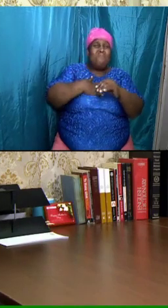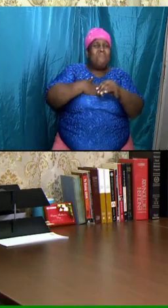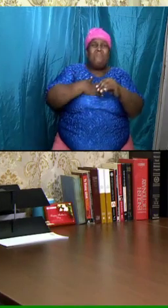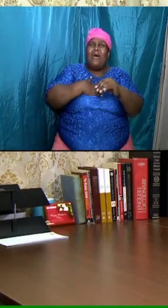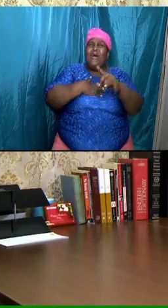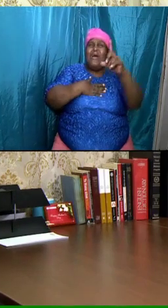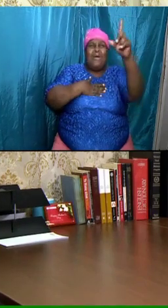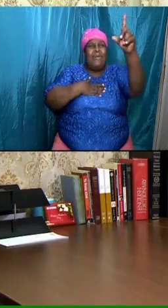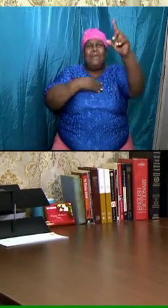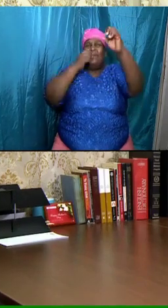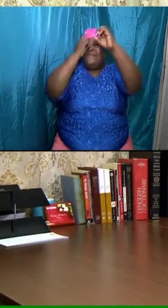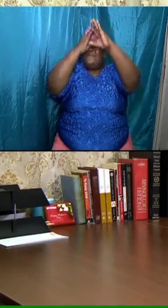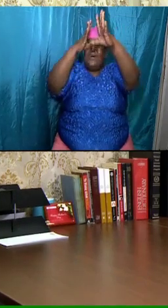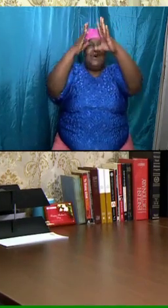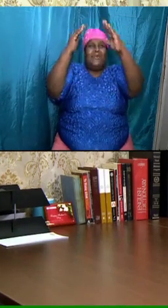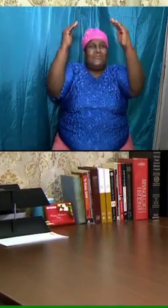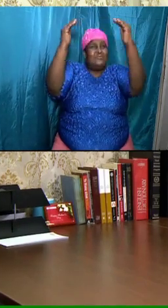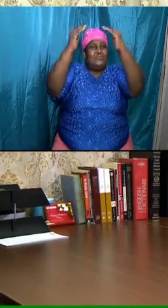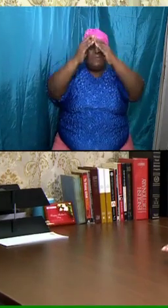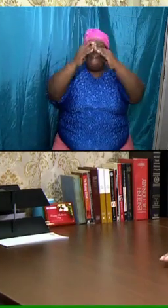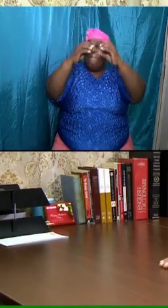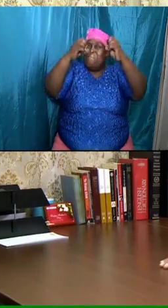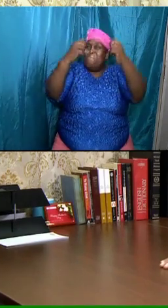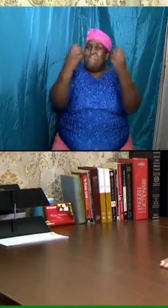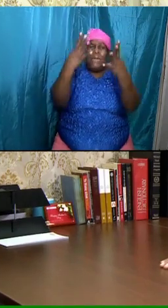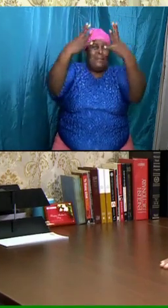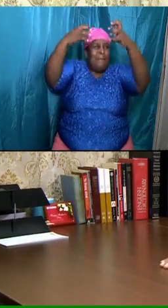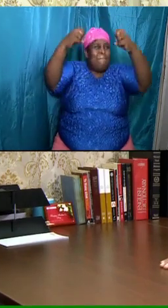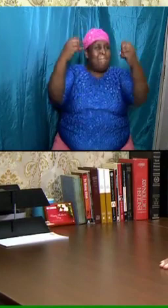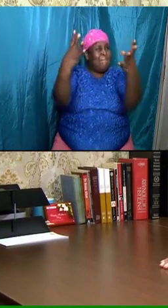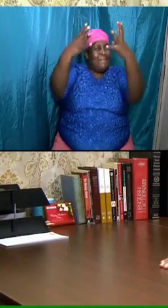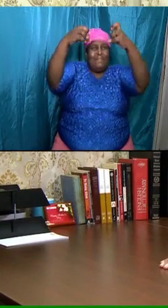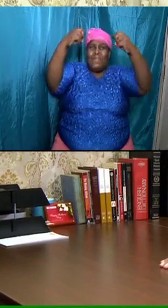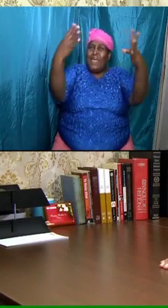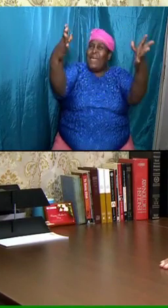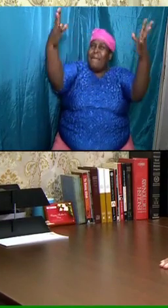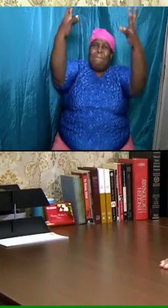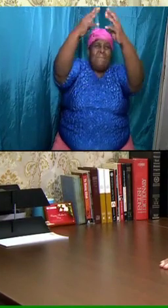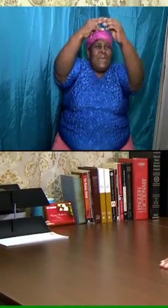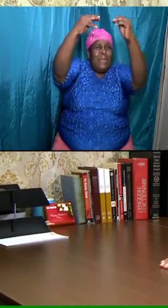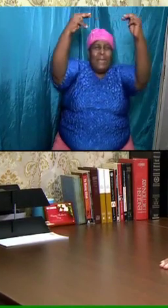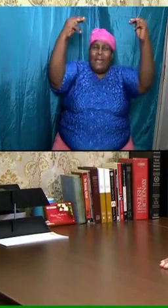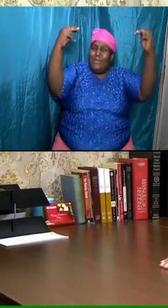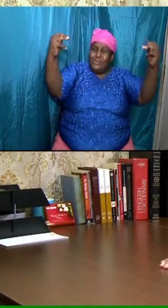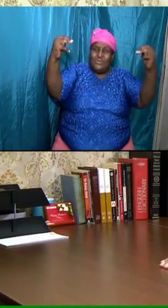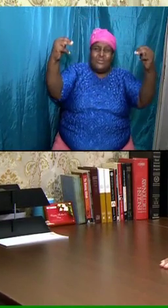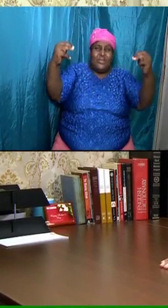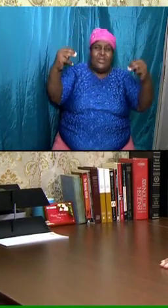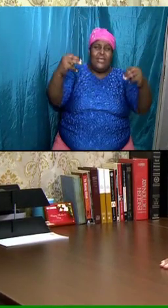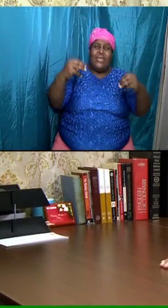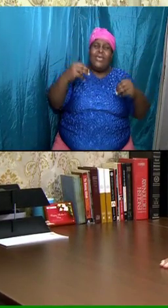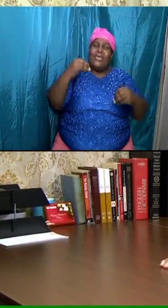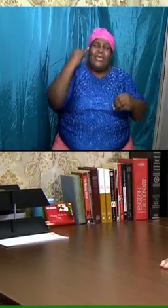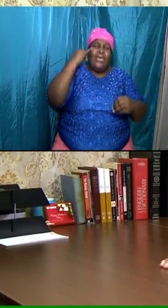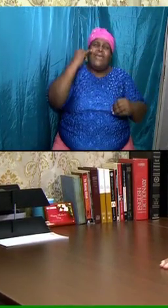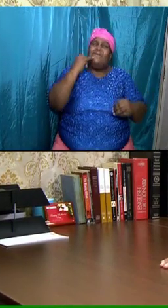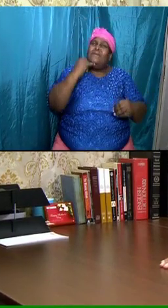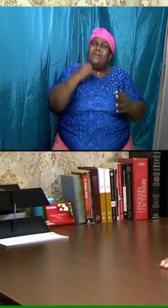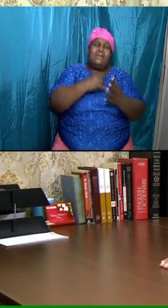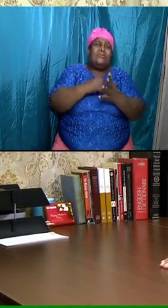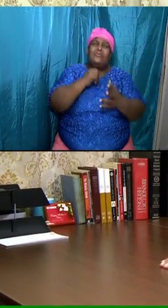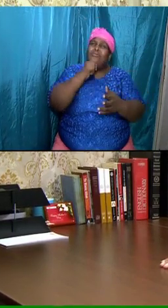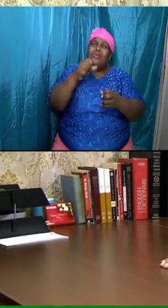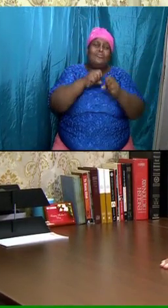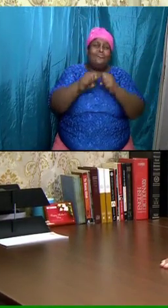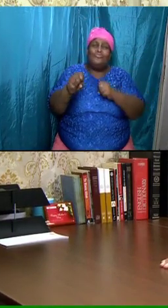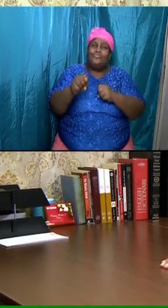take us there and we are going to be in mansions superb we are going to be in a place